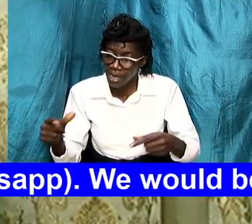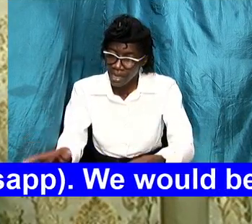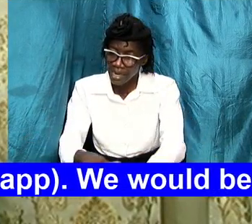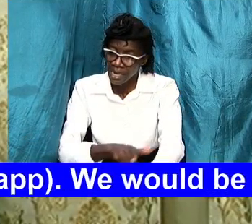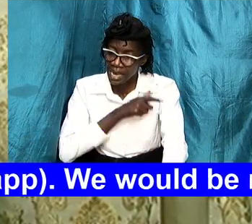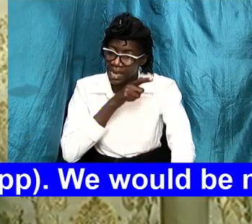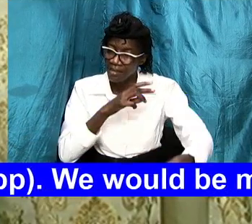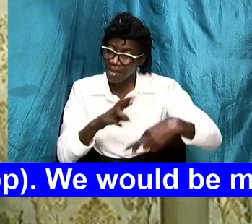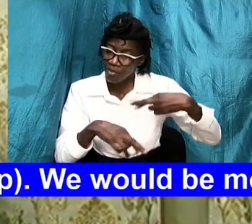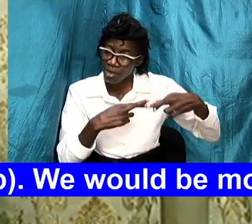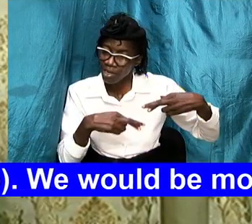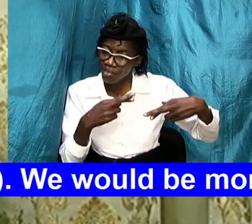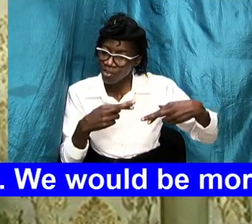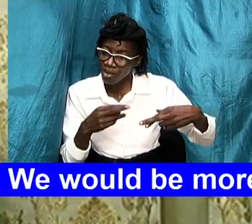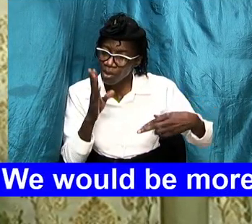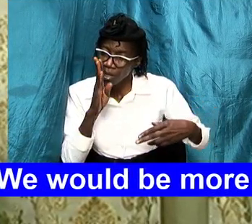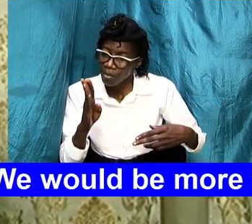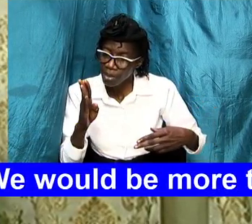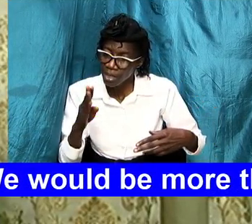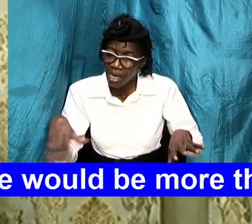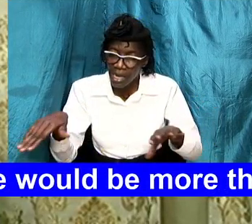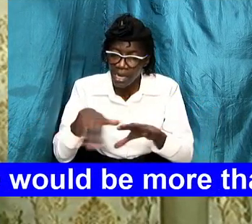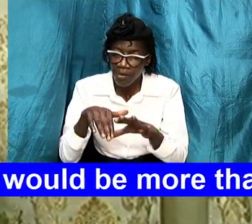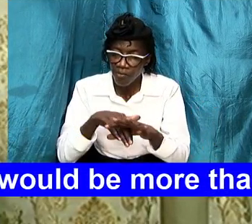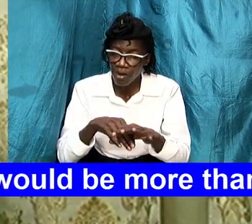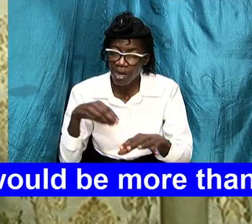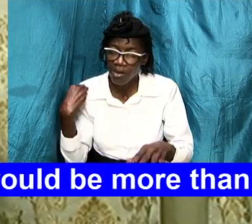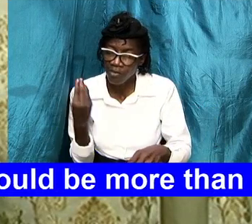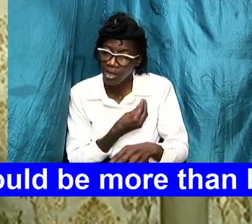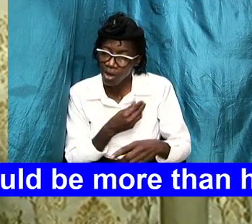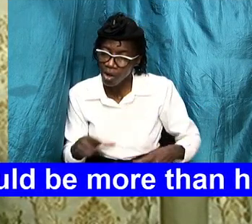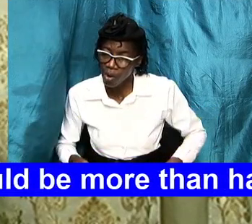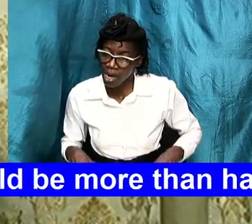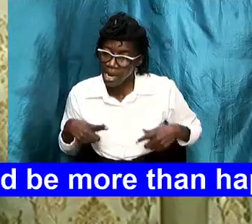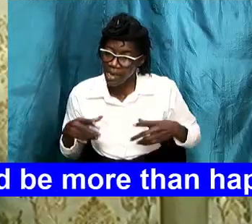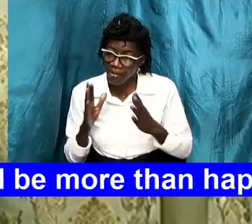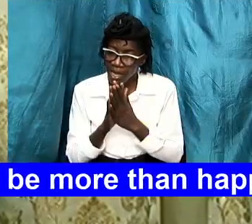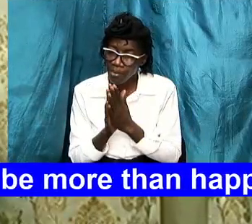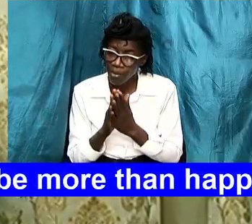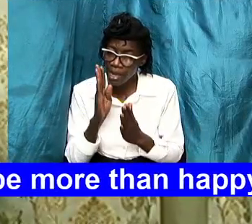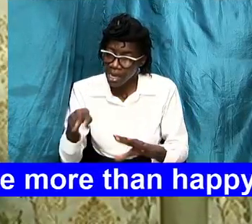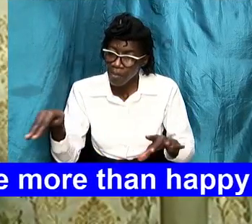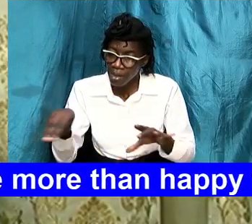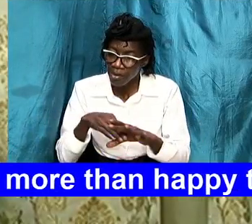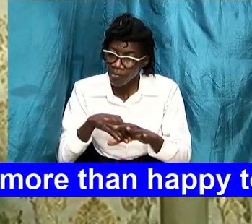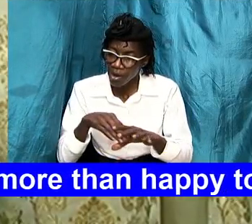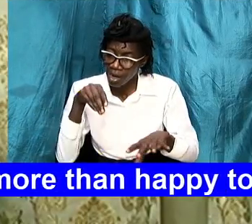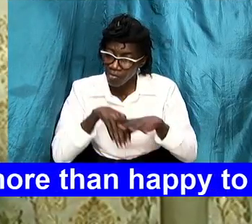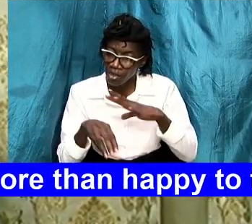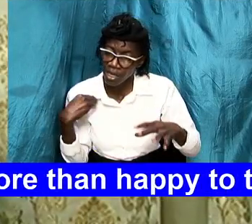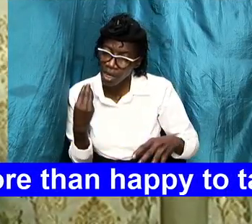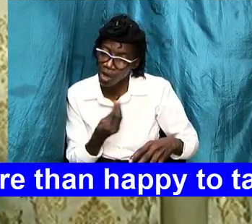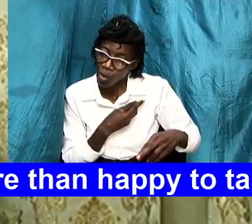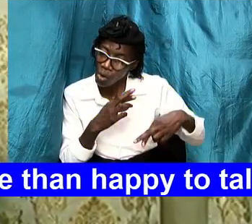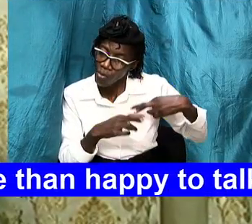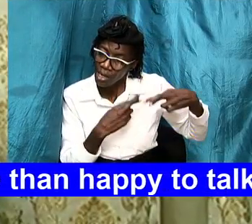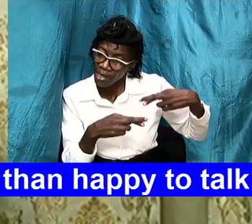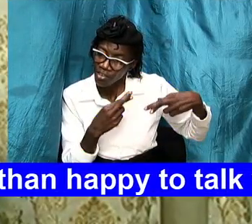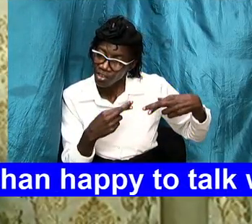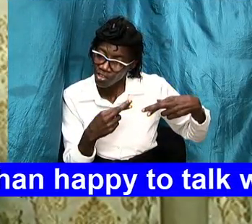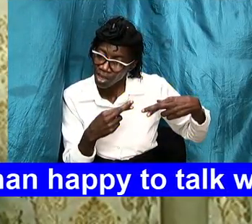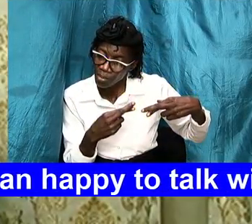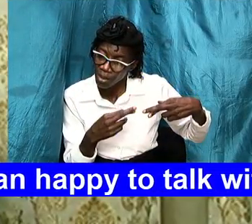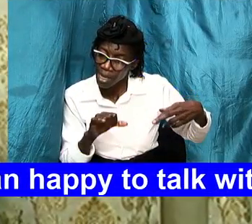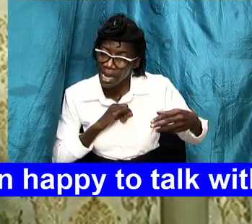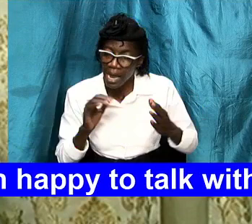relationship be involved in our lives i pray almighty god be involved in our relationships i pray and i